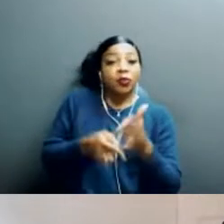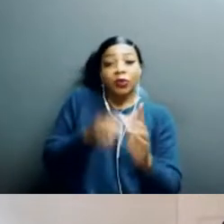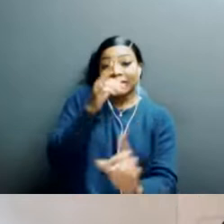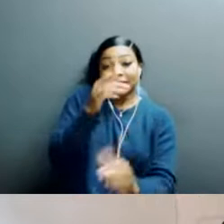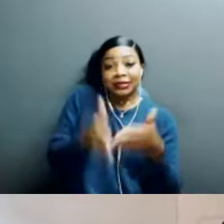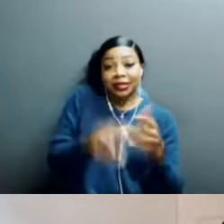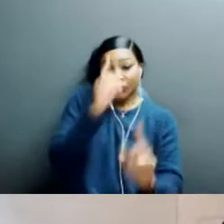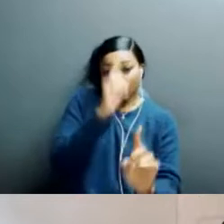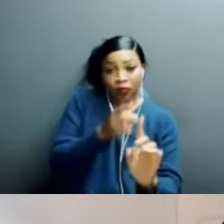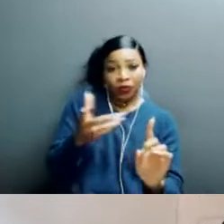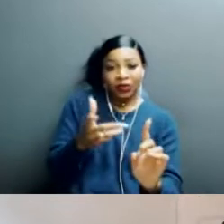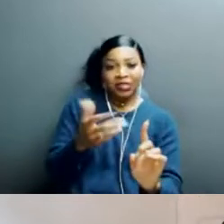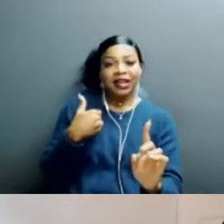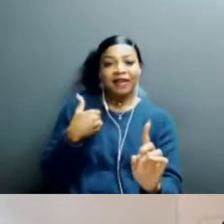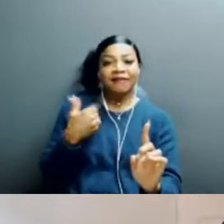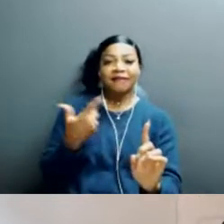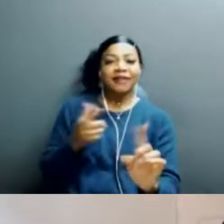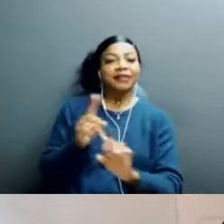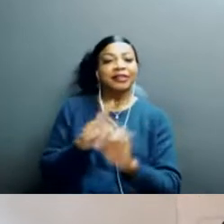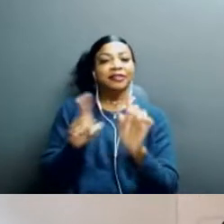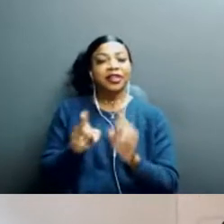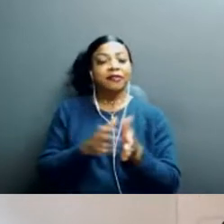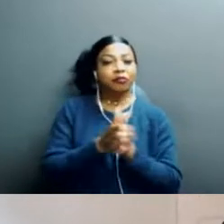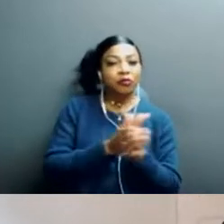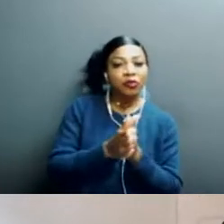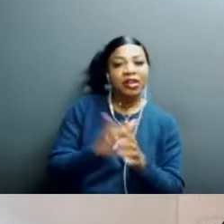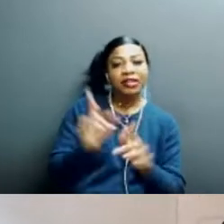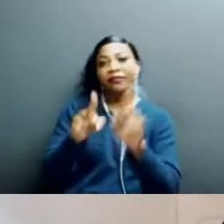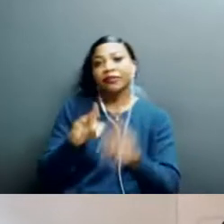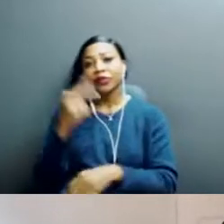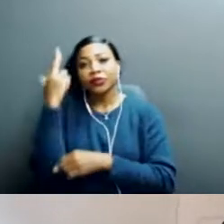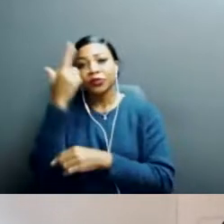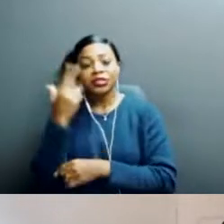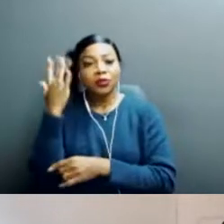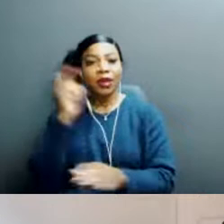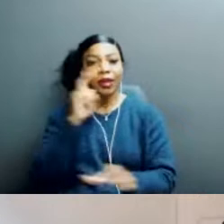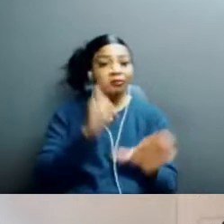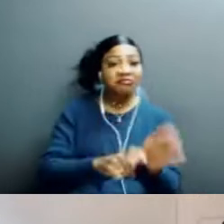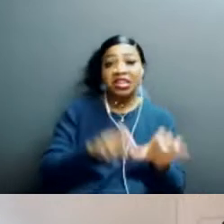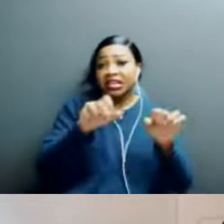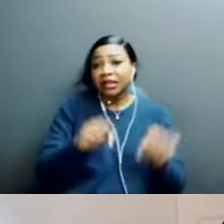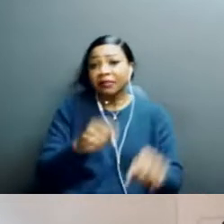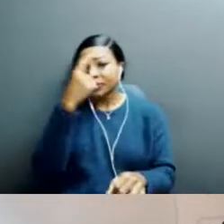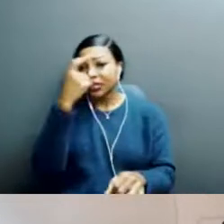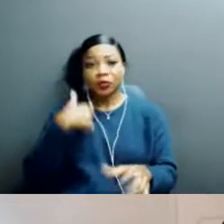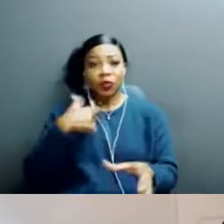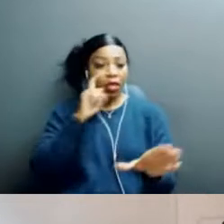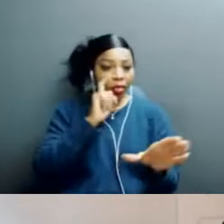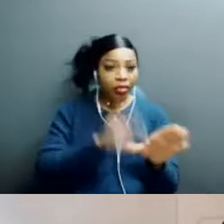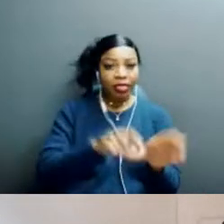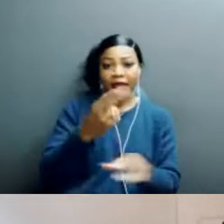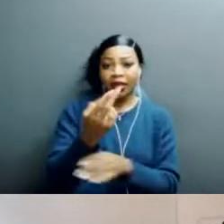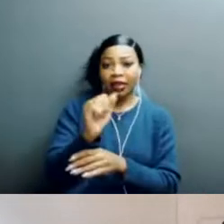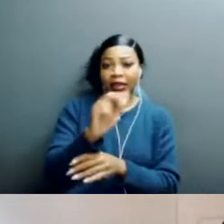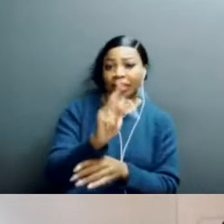there's different motivations and means behind an attack. It could be for hacktivism. It could be financial means, which is the majority